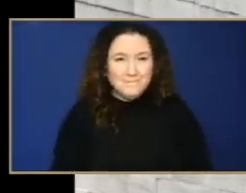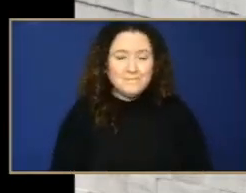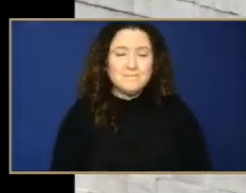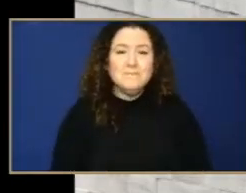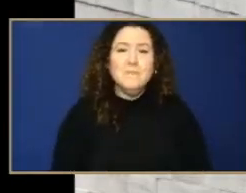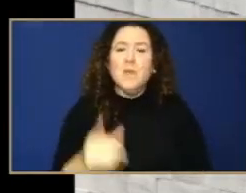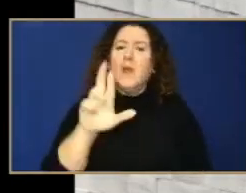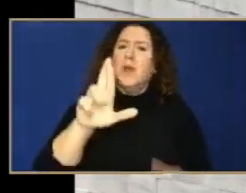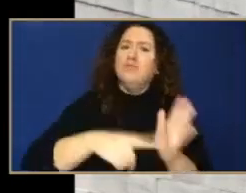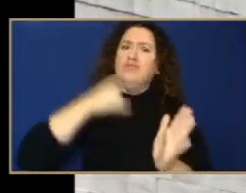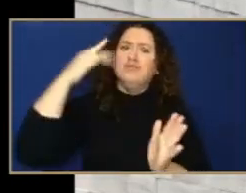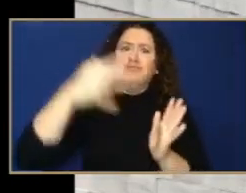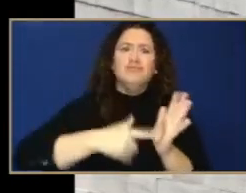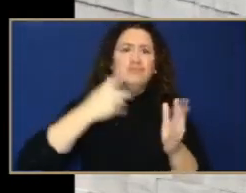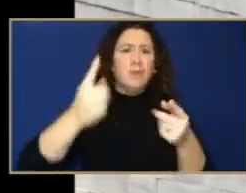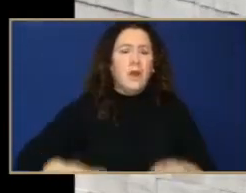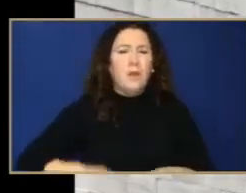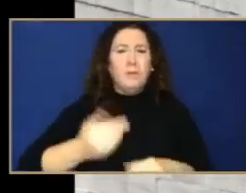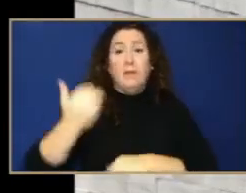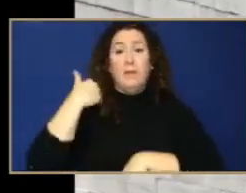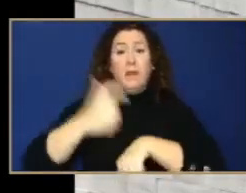400 years ago when the planets were this close in the sky. bit us which way. And